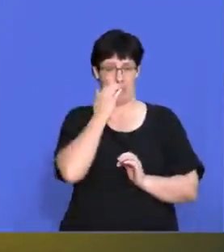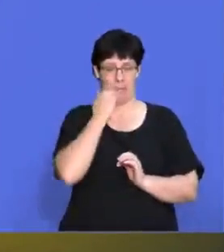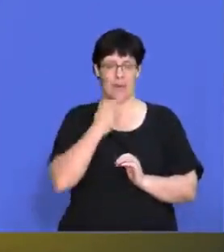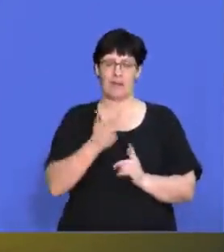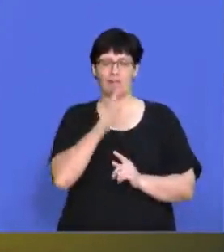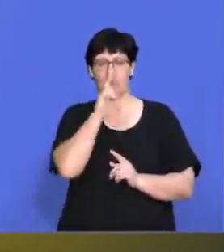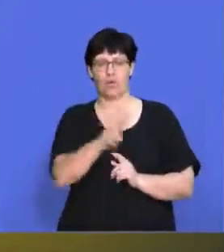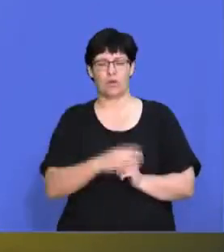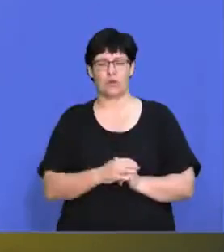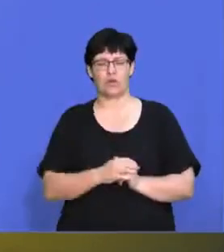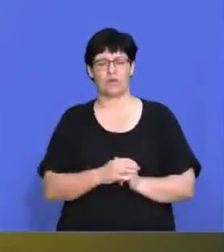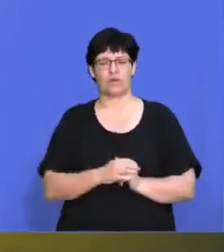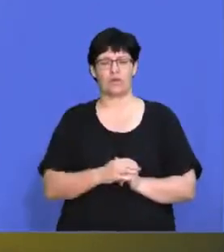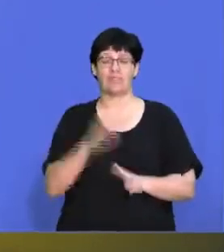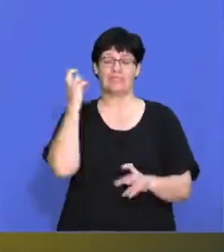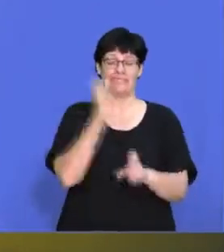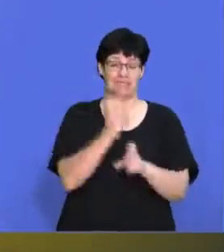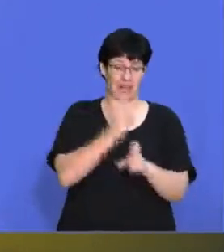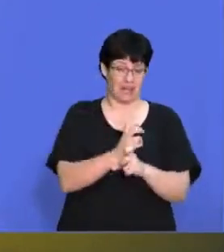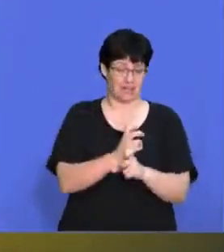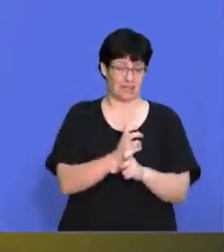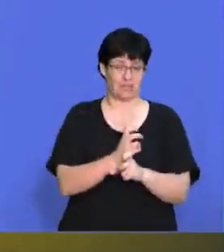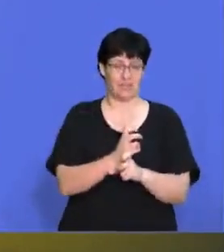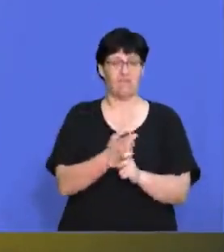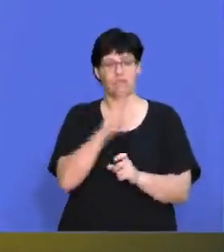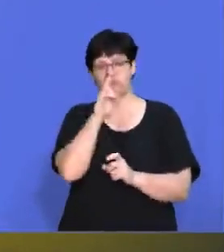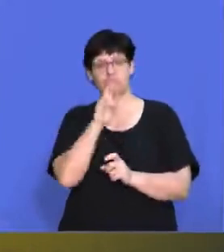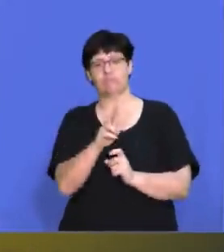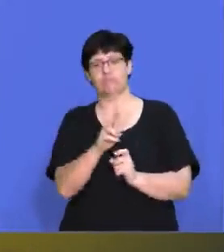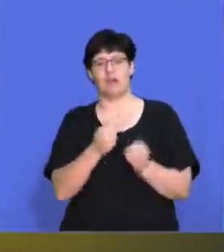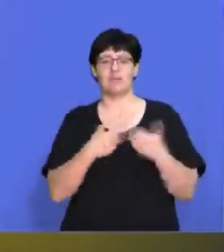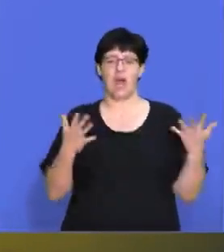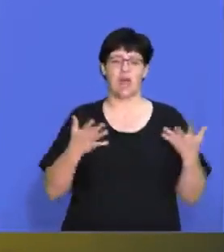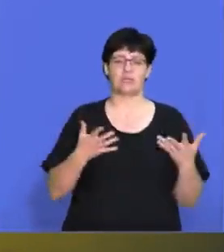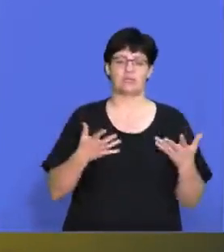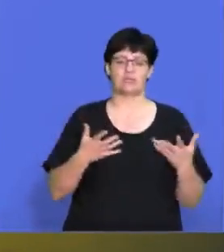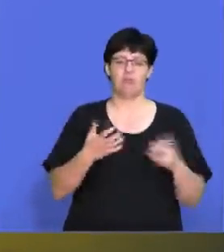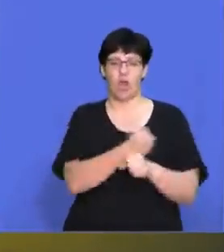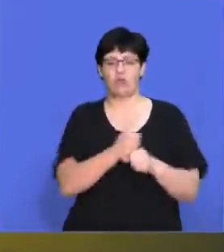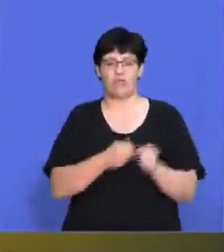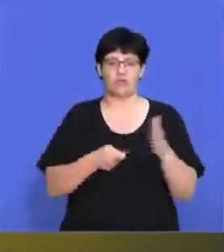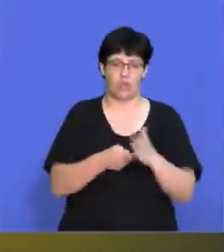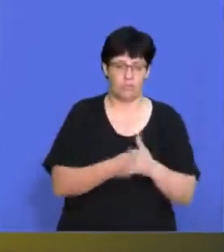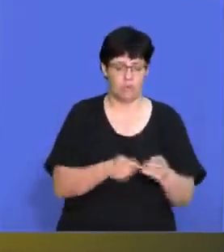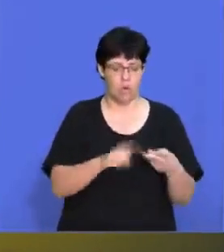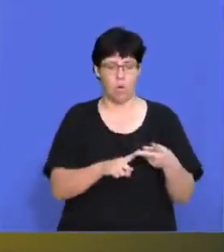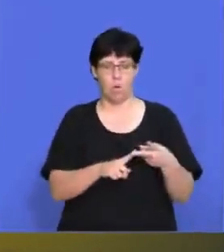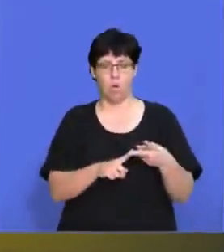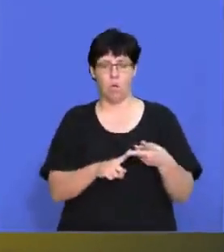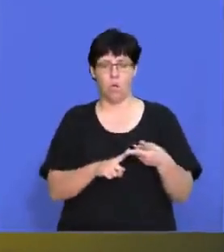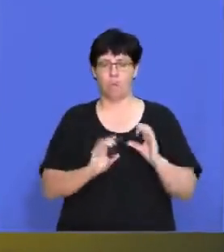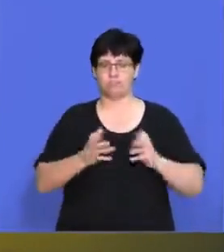if we look how much more difficult is it if you want to start your own little coffee shop or a mobile coffee shop,